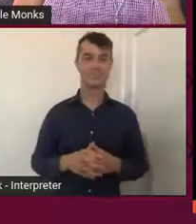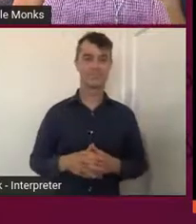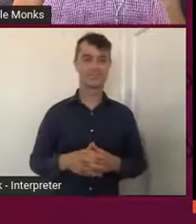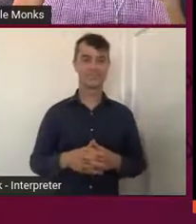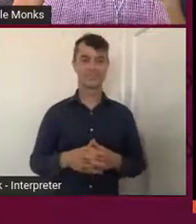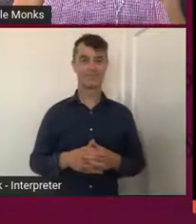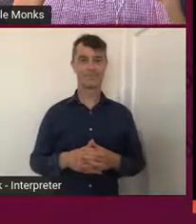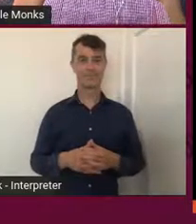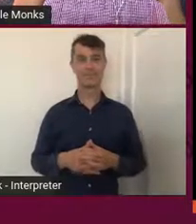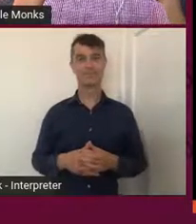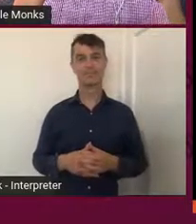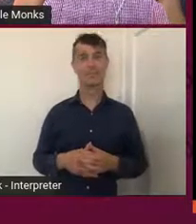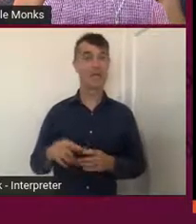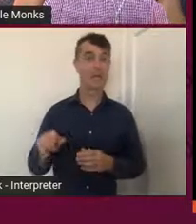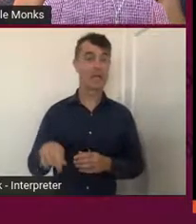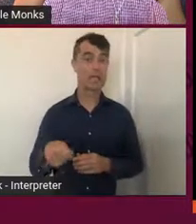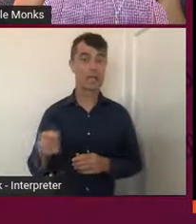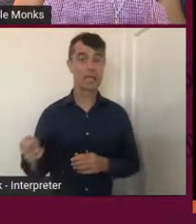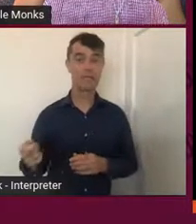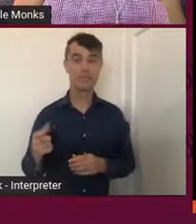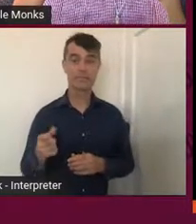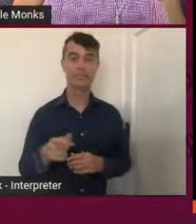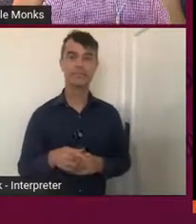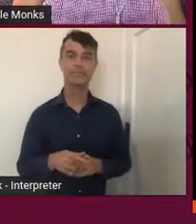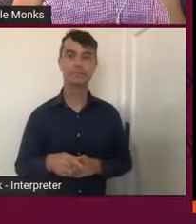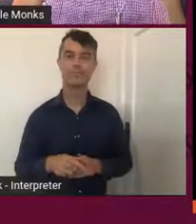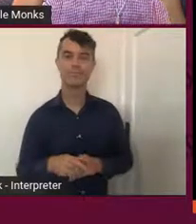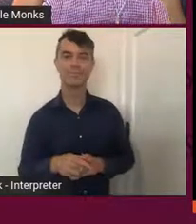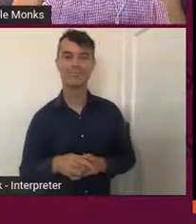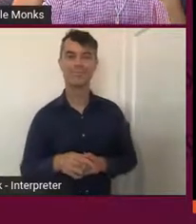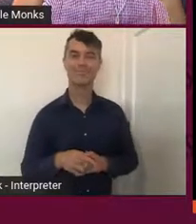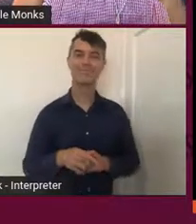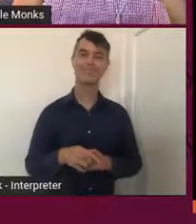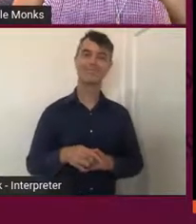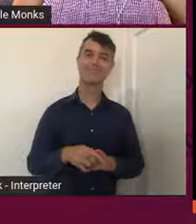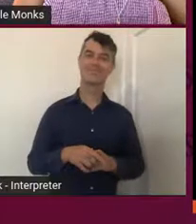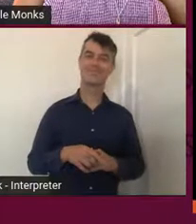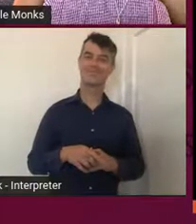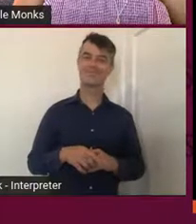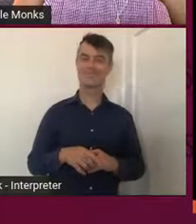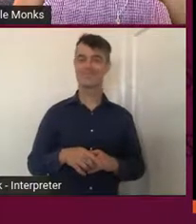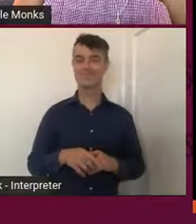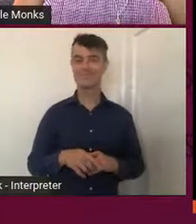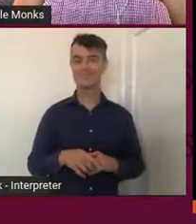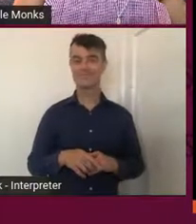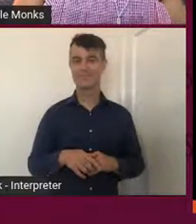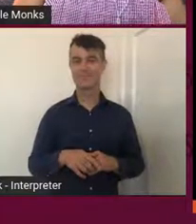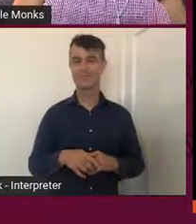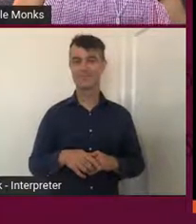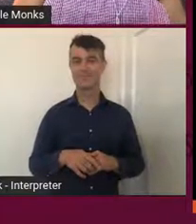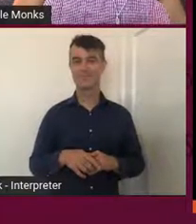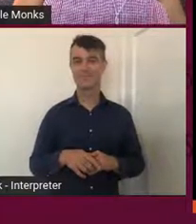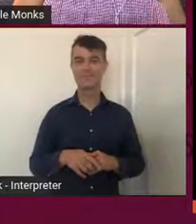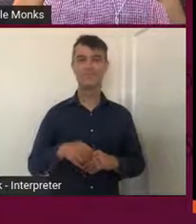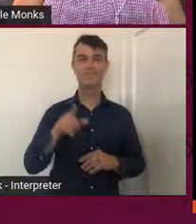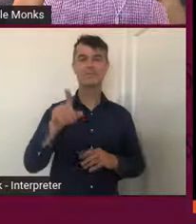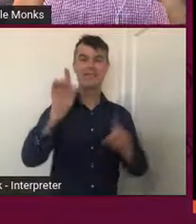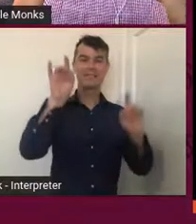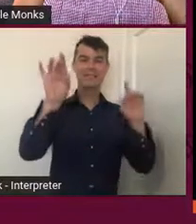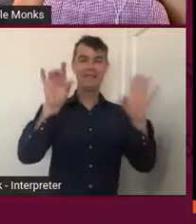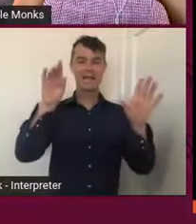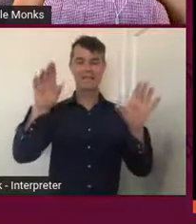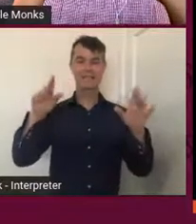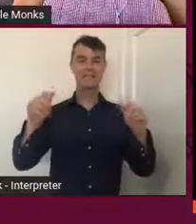And if we can go to the next slide, I think. Yeah. So, you can see there people holding those stars and